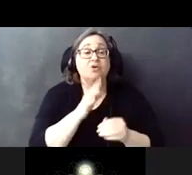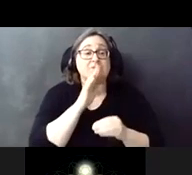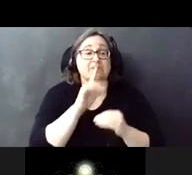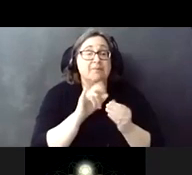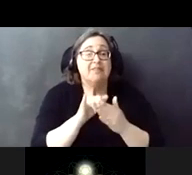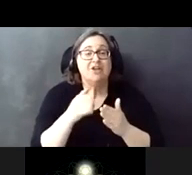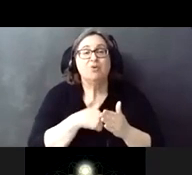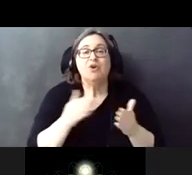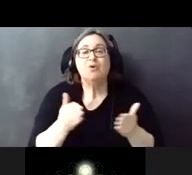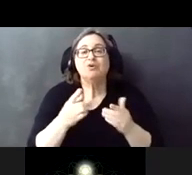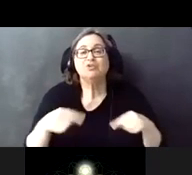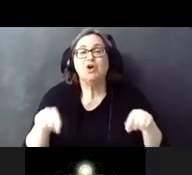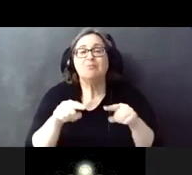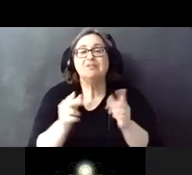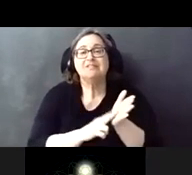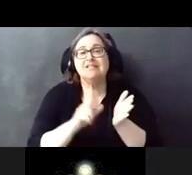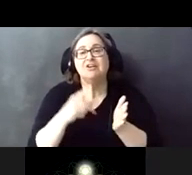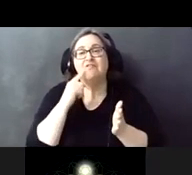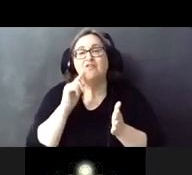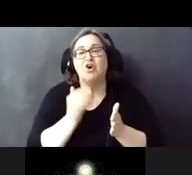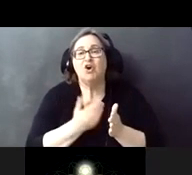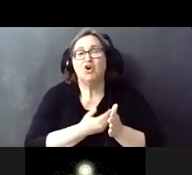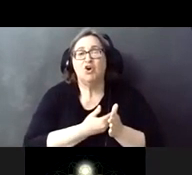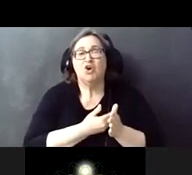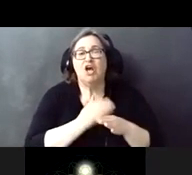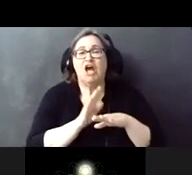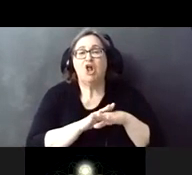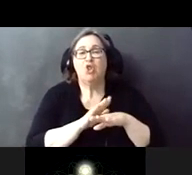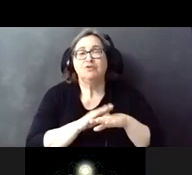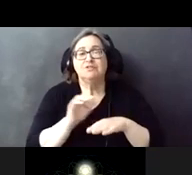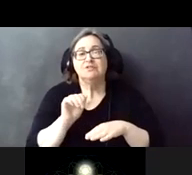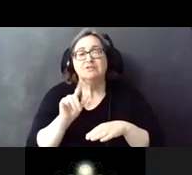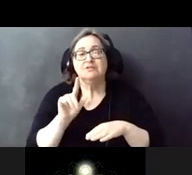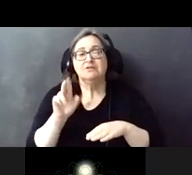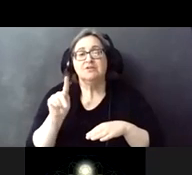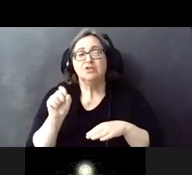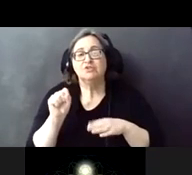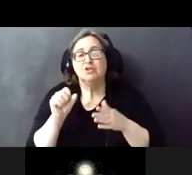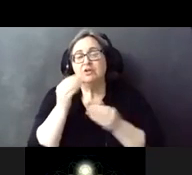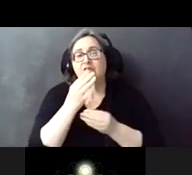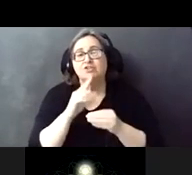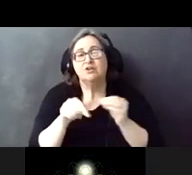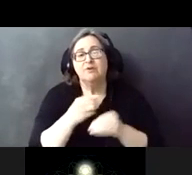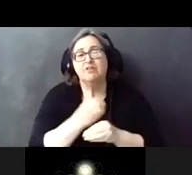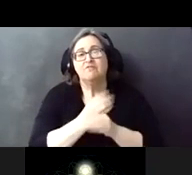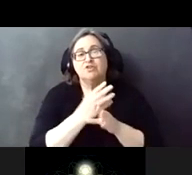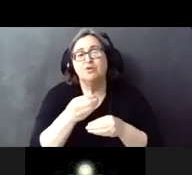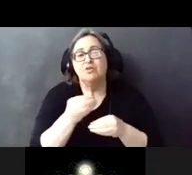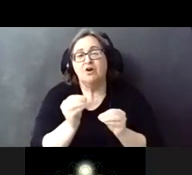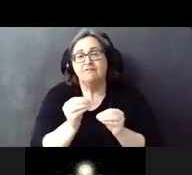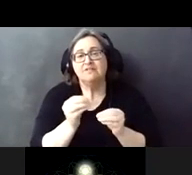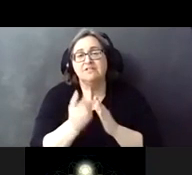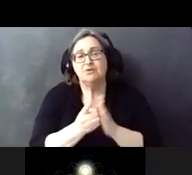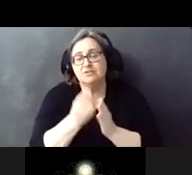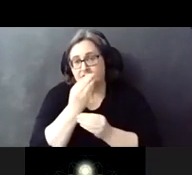we highly encourage everyone to sign up for our our alerts where we let people know about the virtual office hours and we let